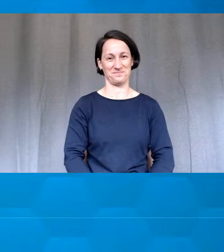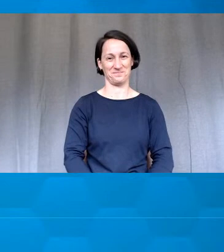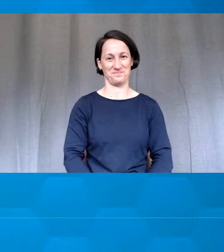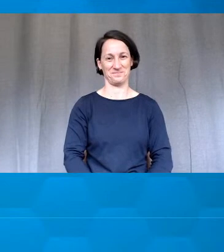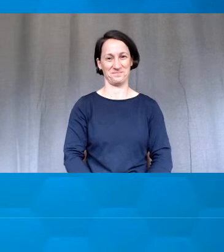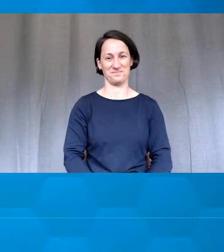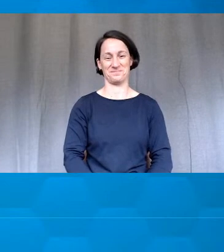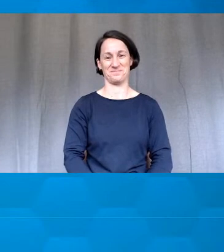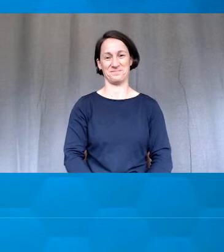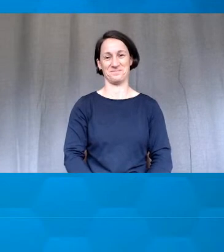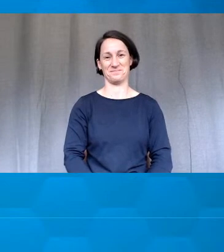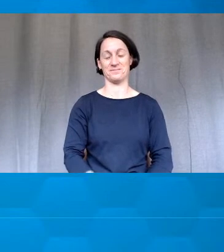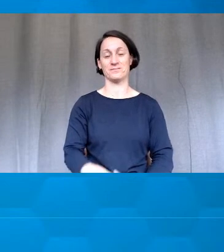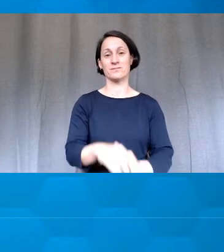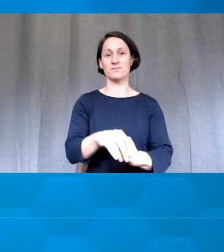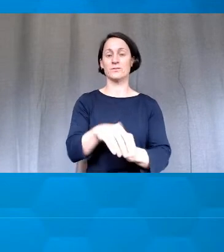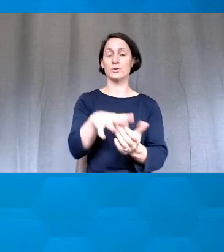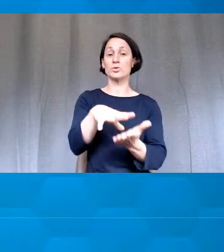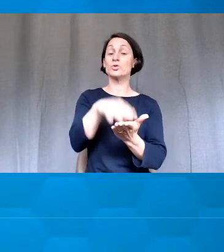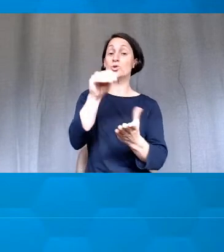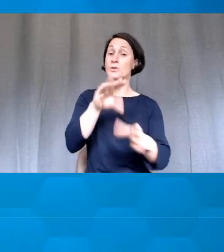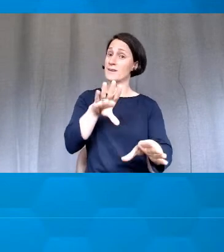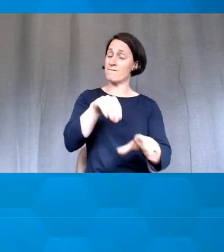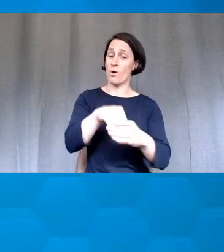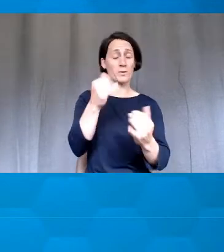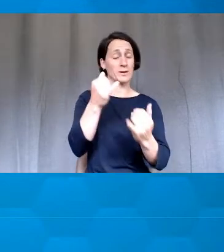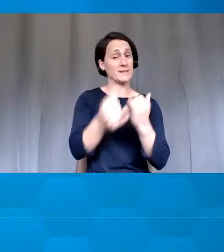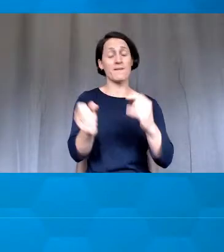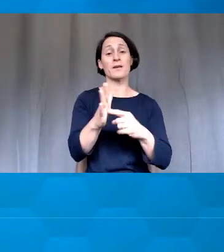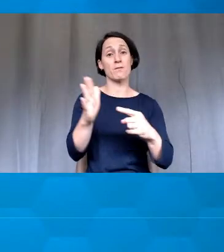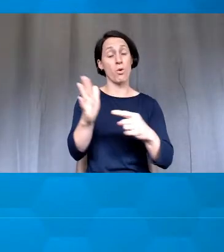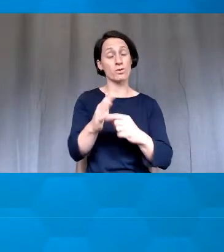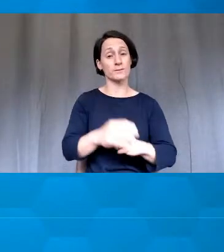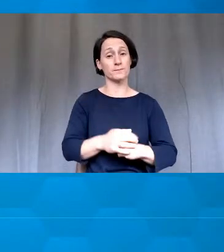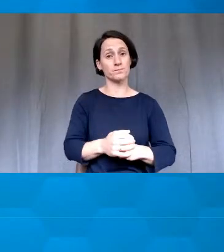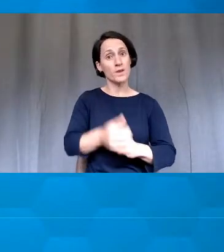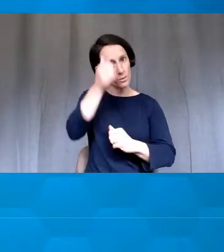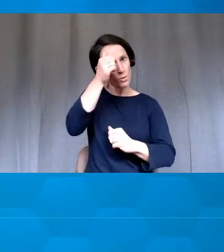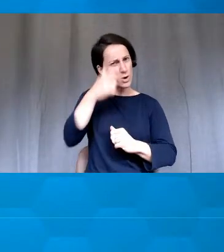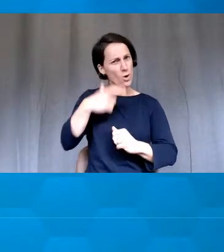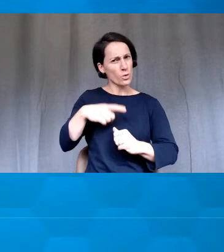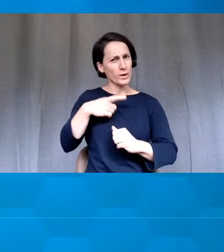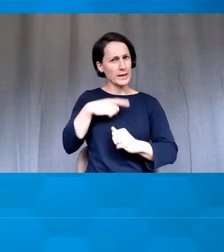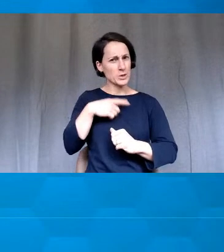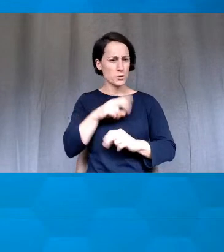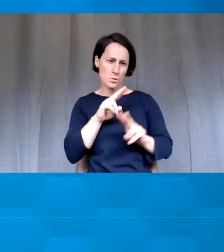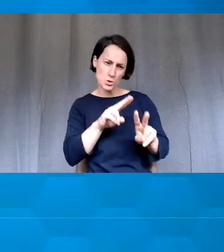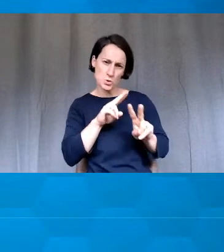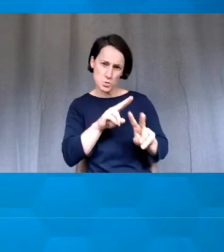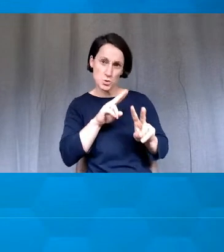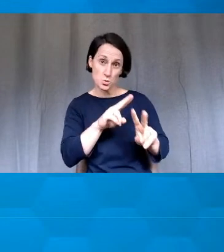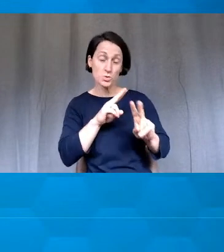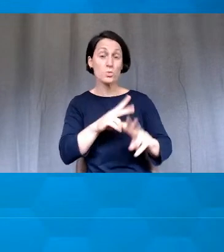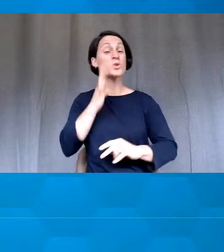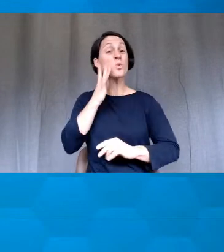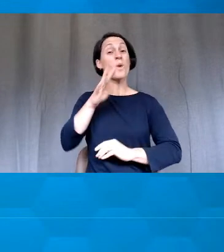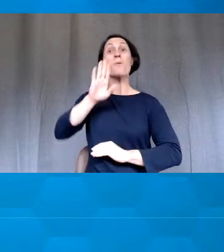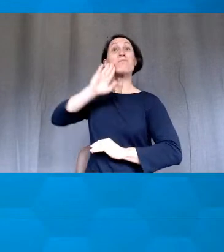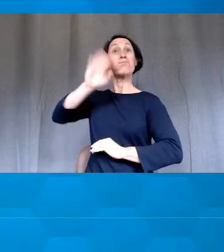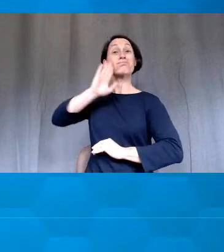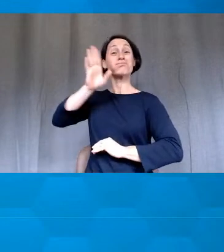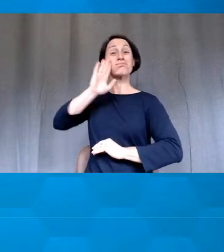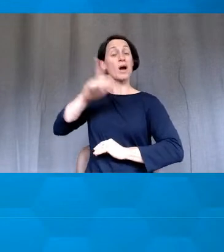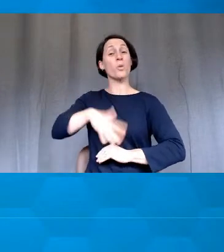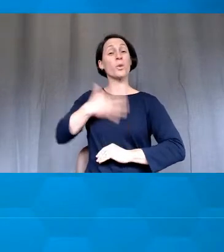All right, so student engagement is really huge. I mean, know that this is something that we need to be really, really mindful of when we're presenting to our